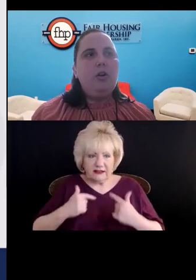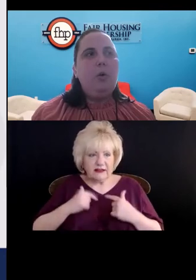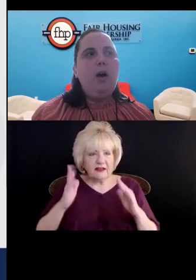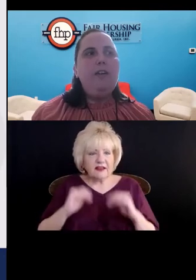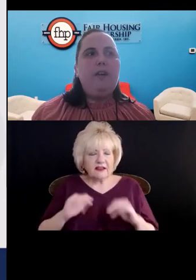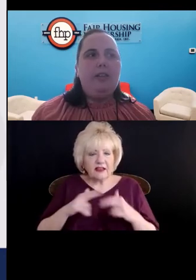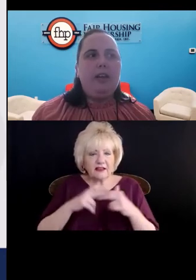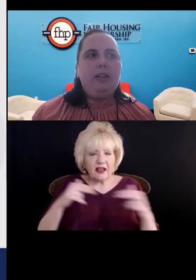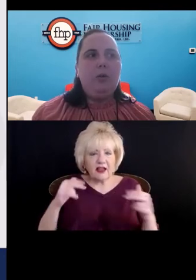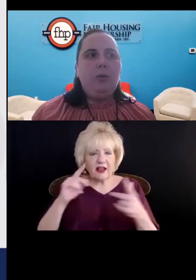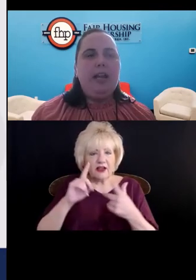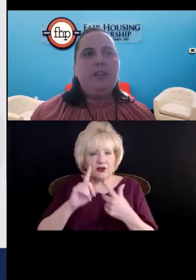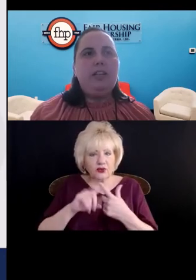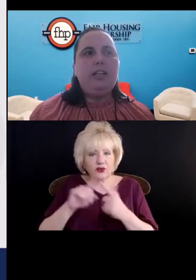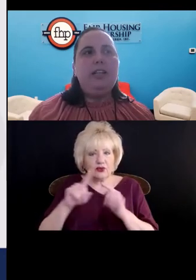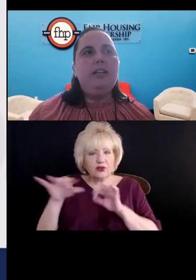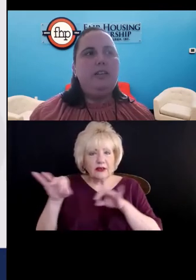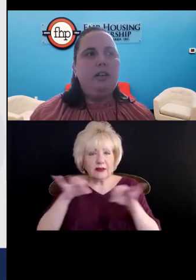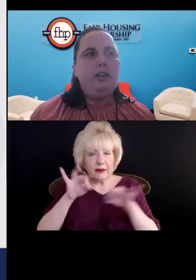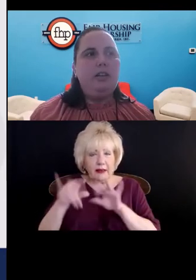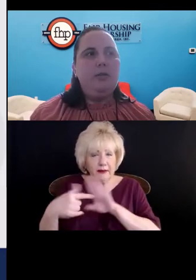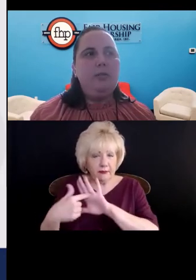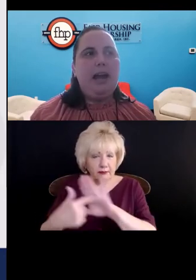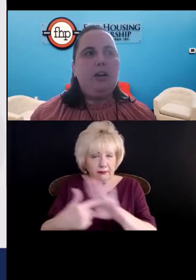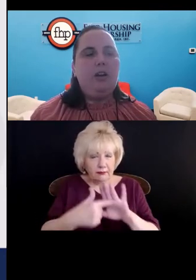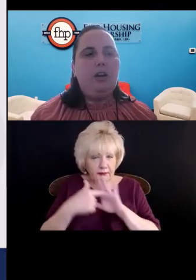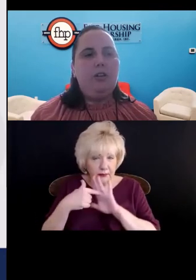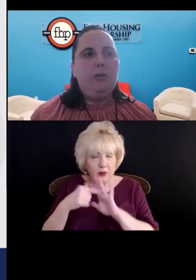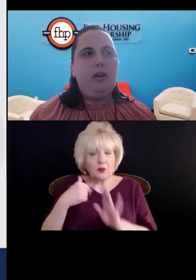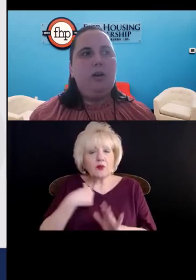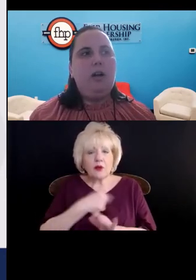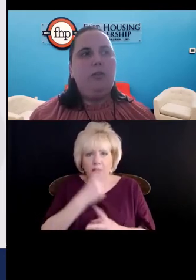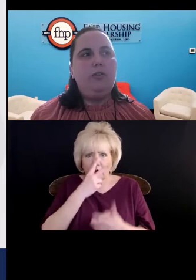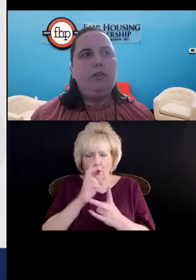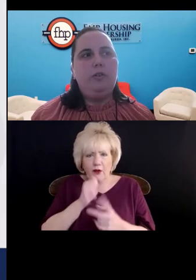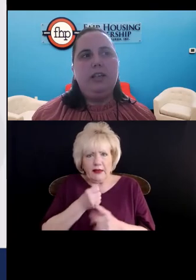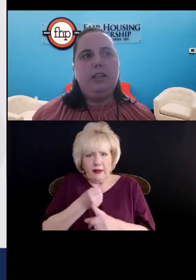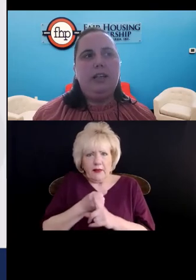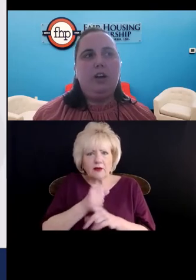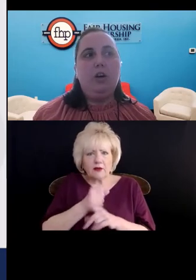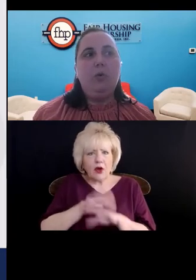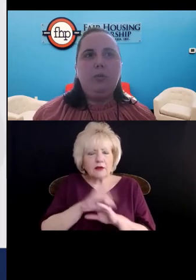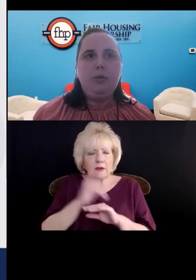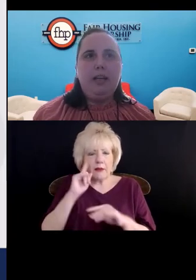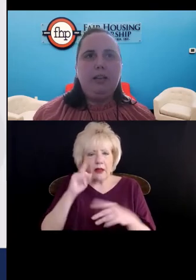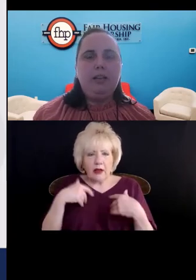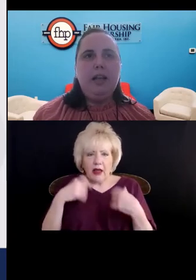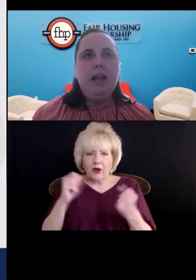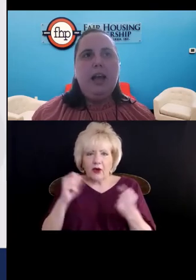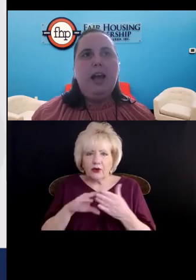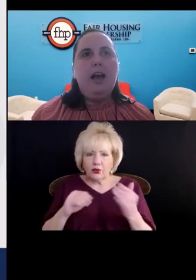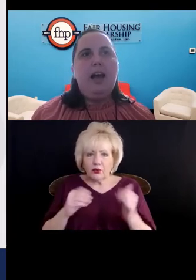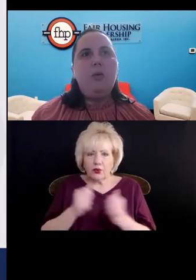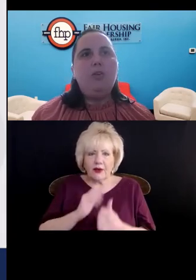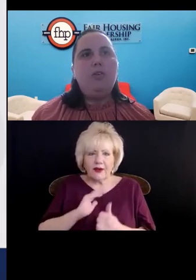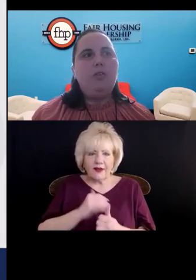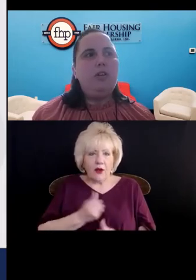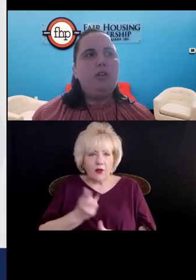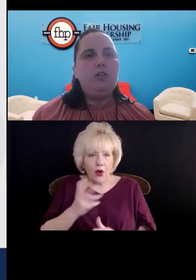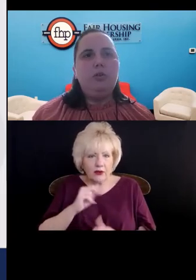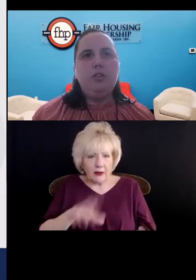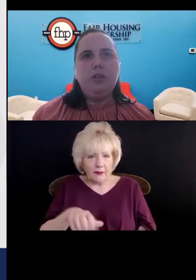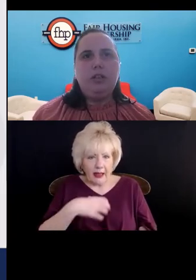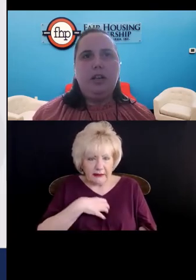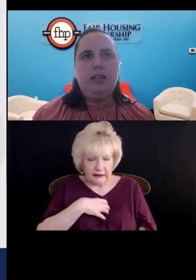So to quantify this, we have seen the impact on the mental health of students in our own complaints. I would